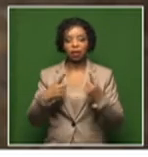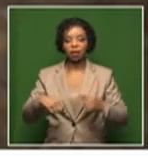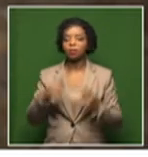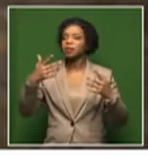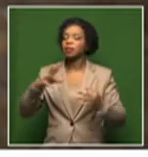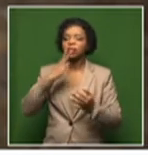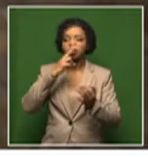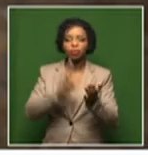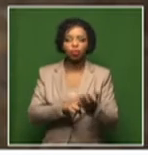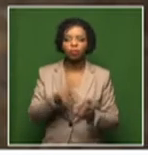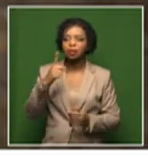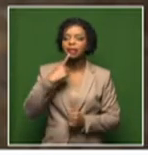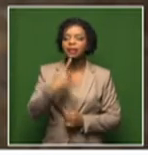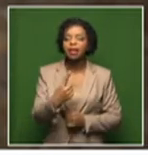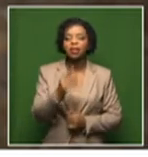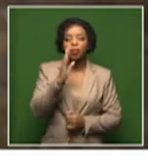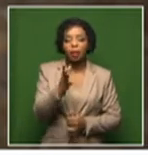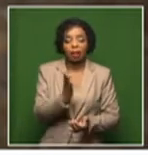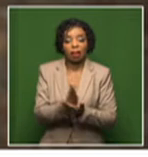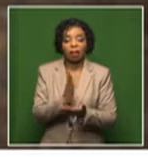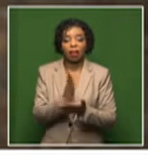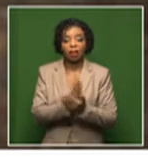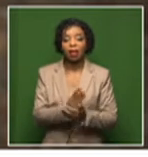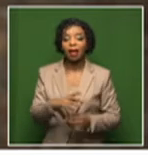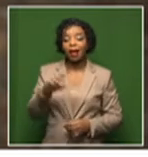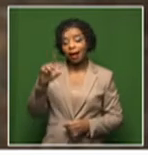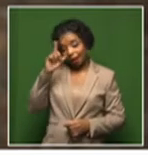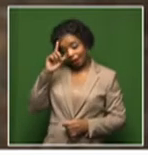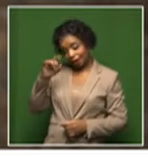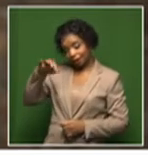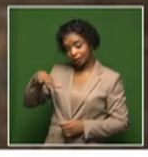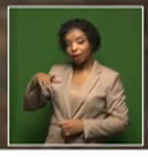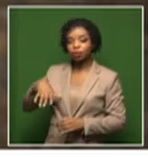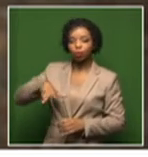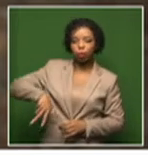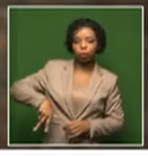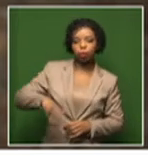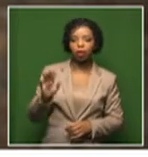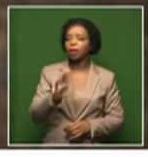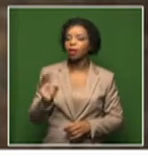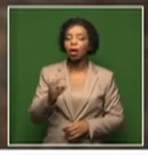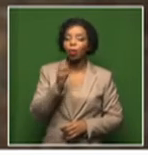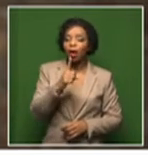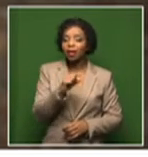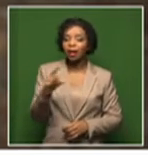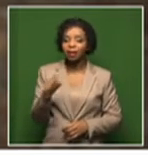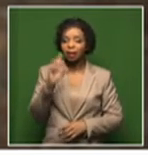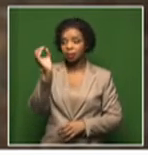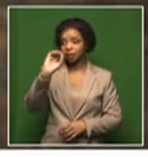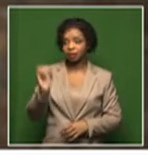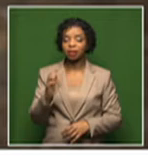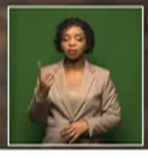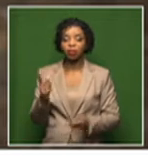was going to make sure that no African child is left behind in the 100% just transition to renewable energy.